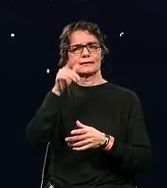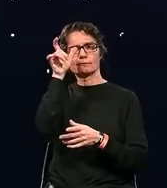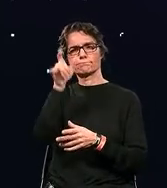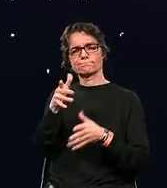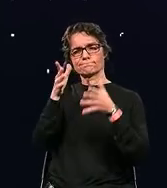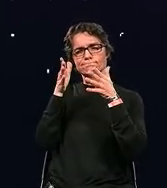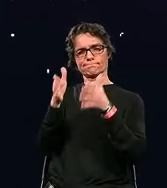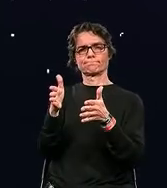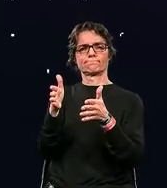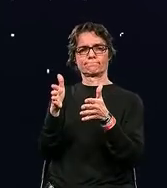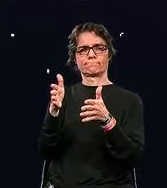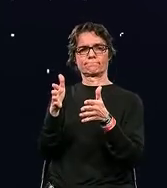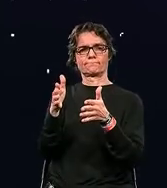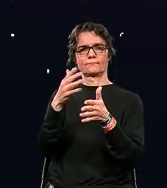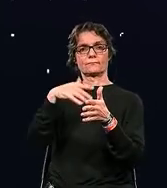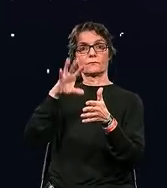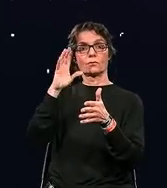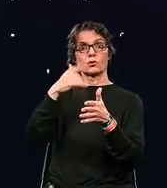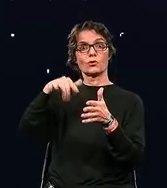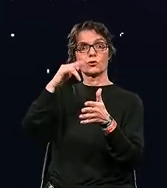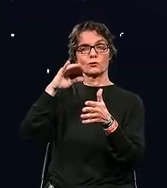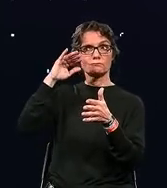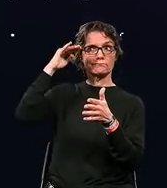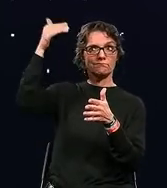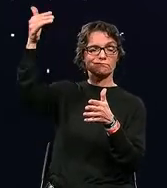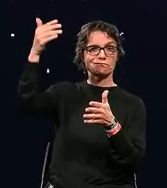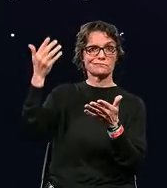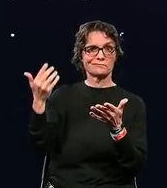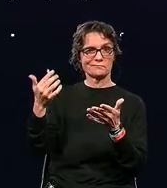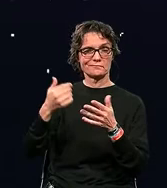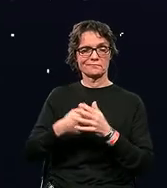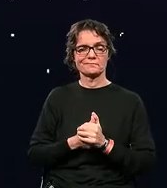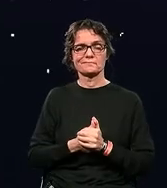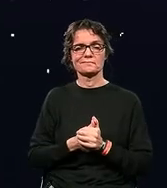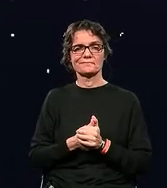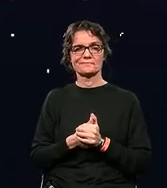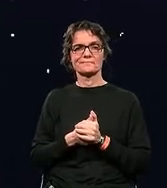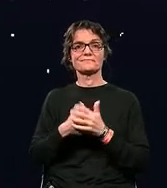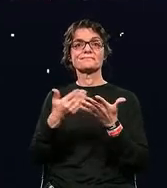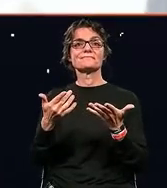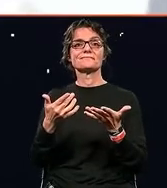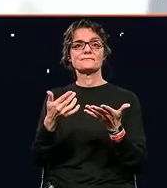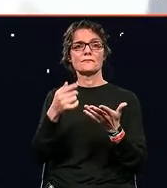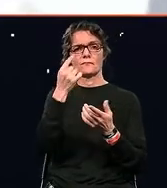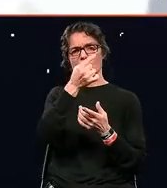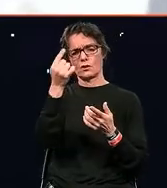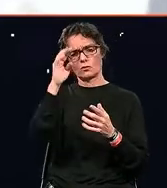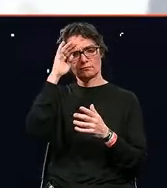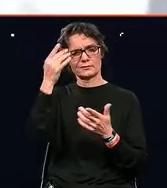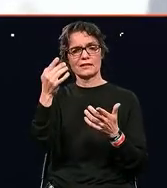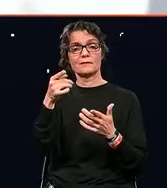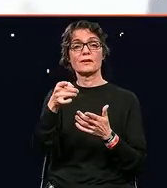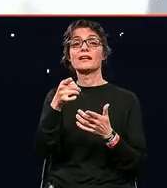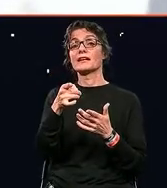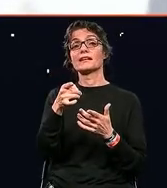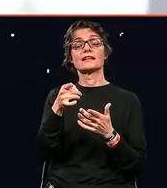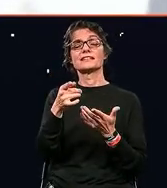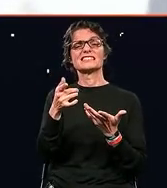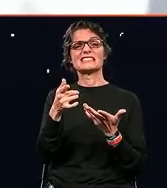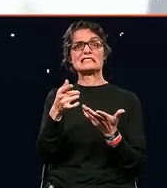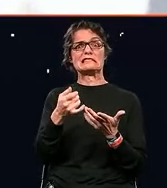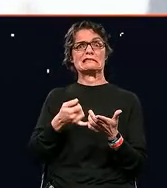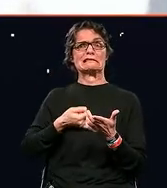when we move into the future. And maybe some of you would think that this is a pretty